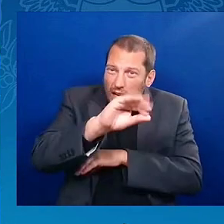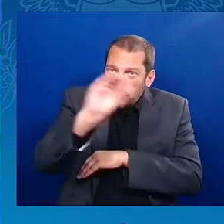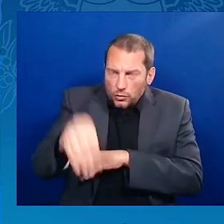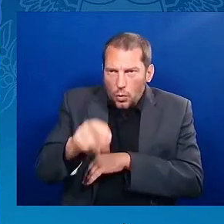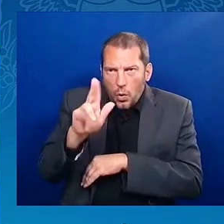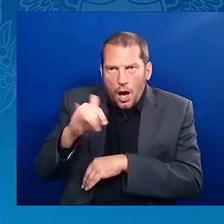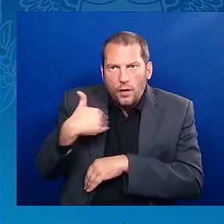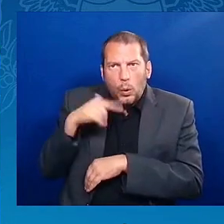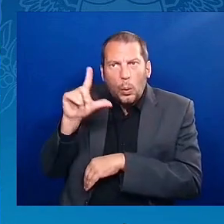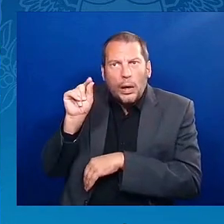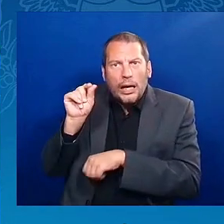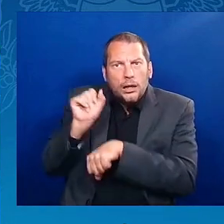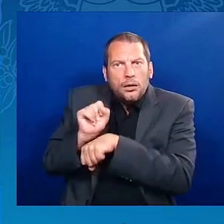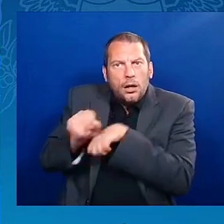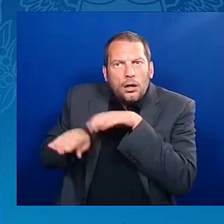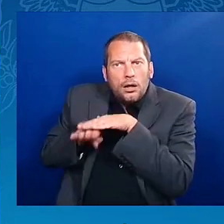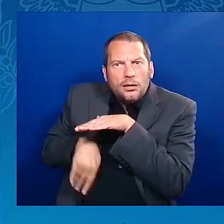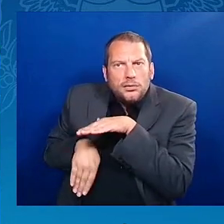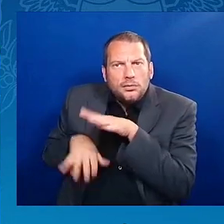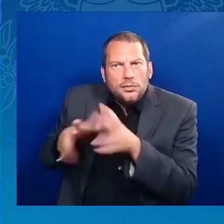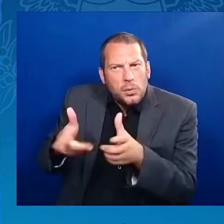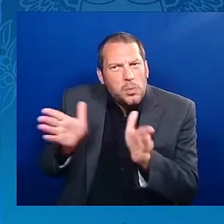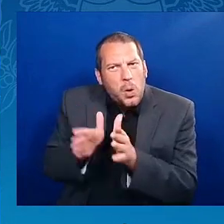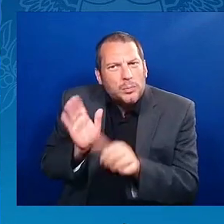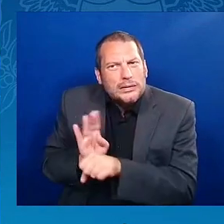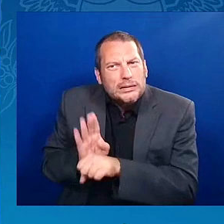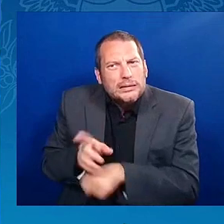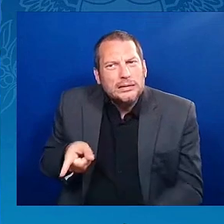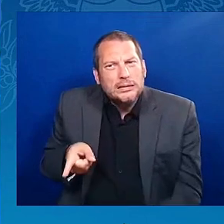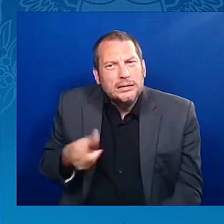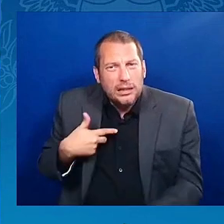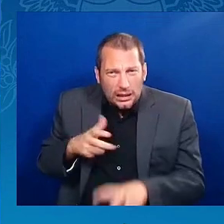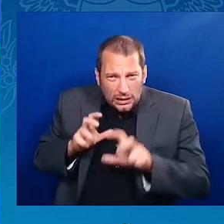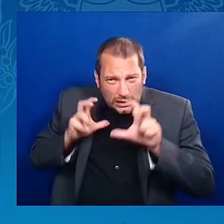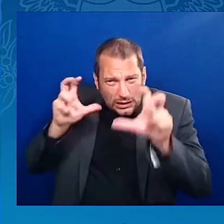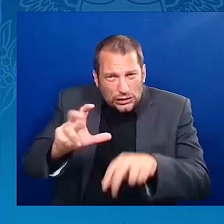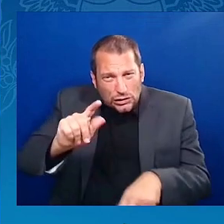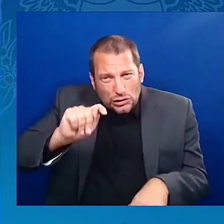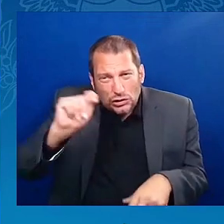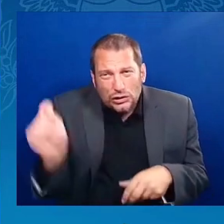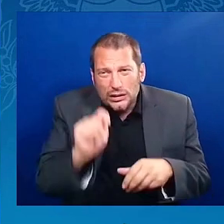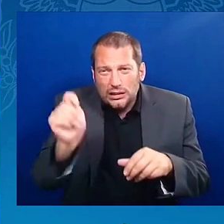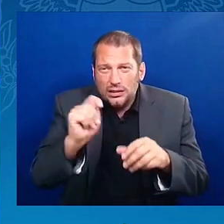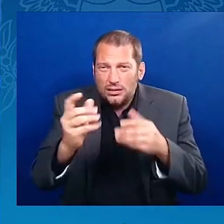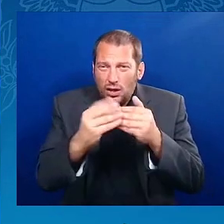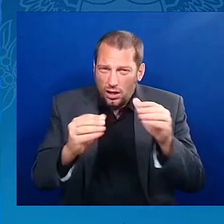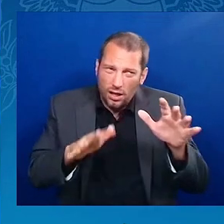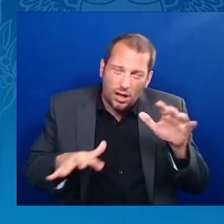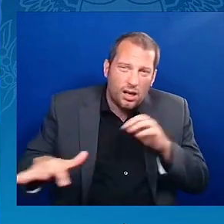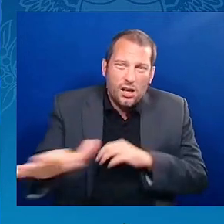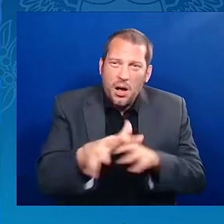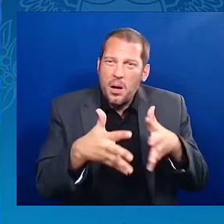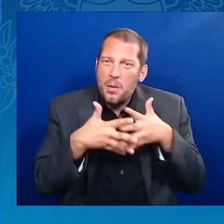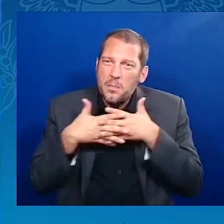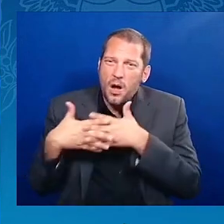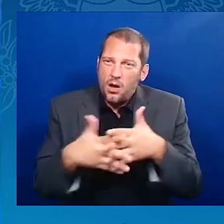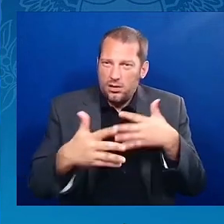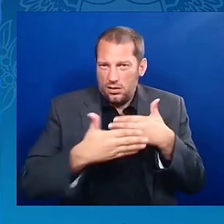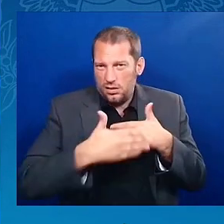years to invest in a clean energy economy. Adaptation and resilience to extreme climate occurrences.